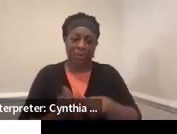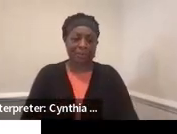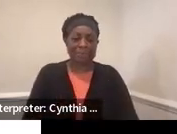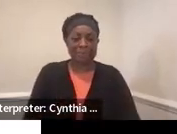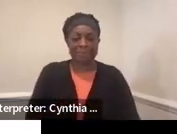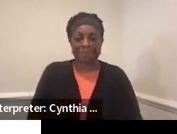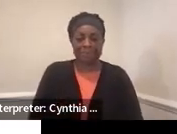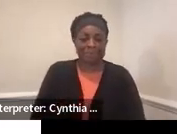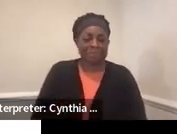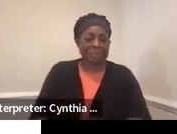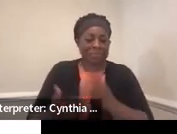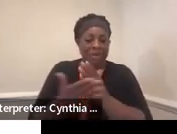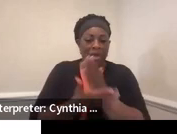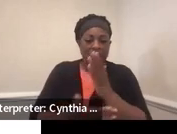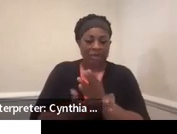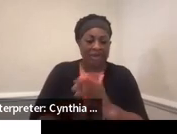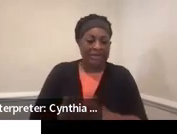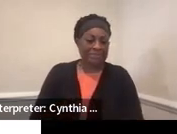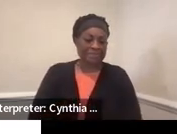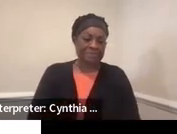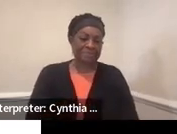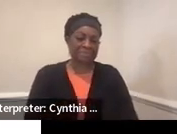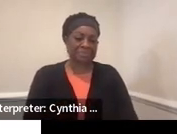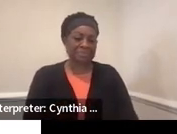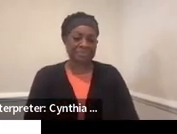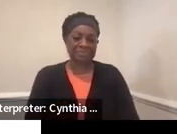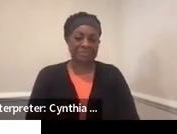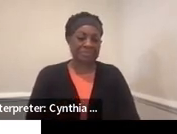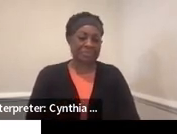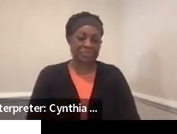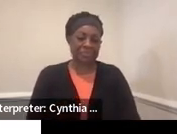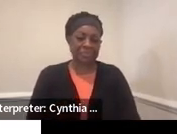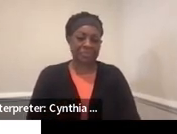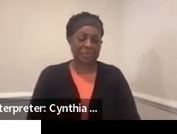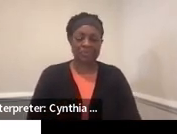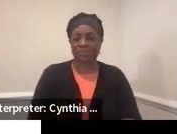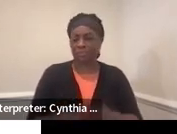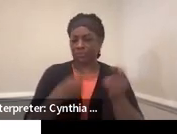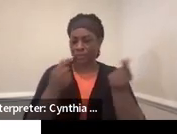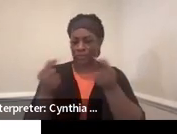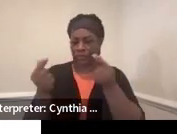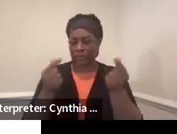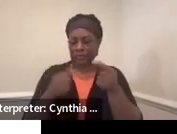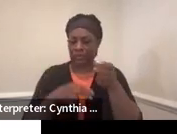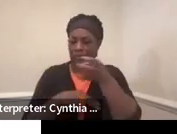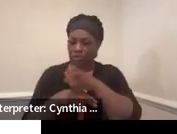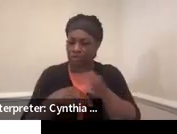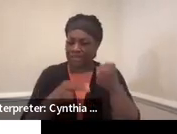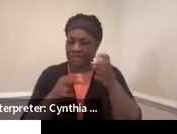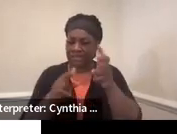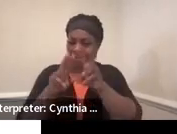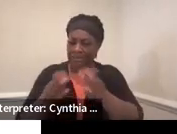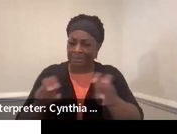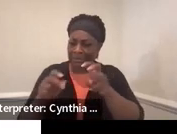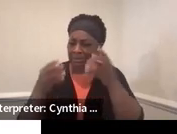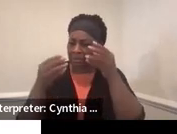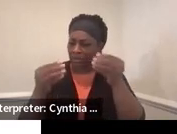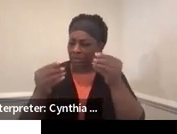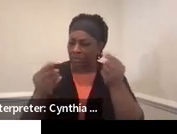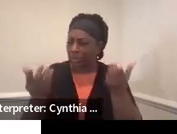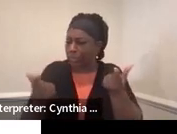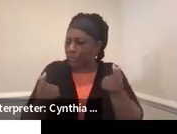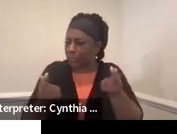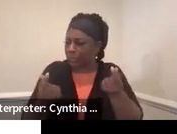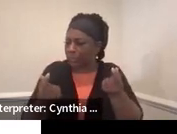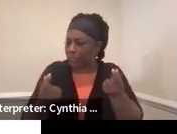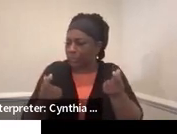All right. So when, what do you do with a transition assessment information? Our guidance